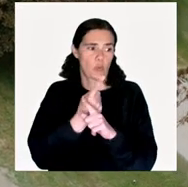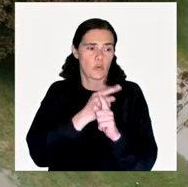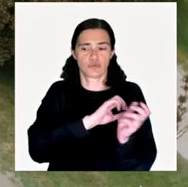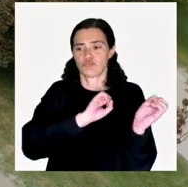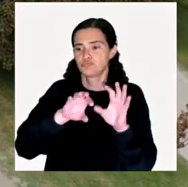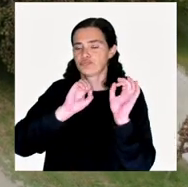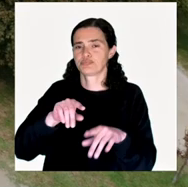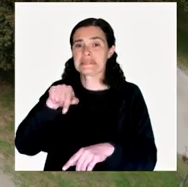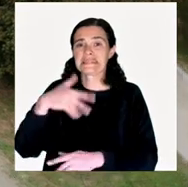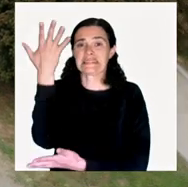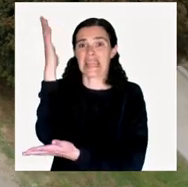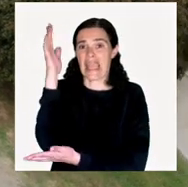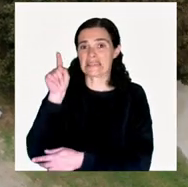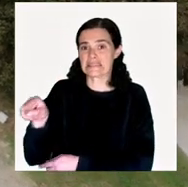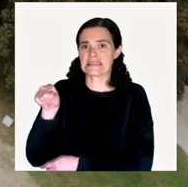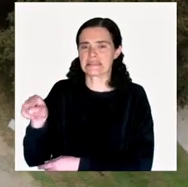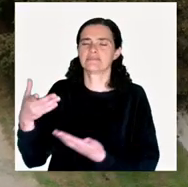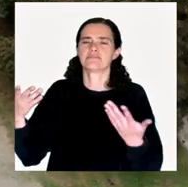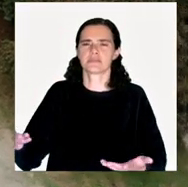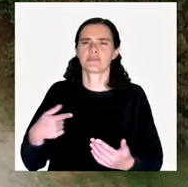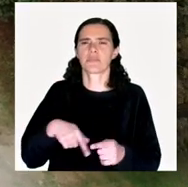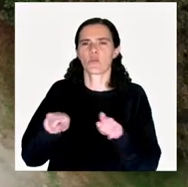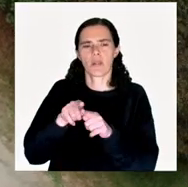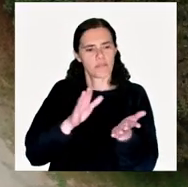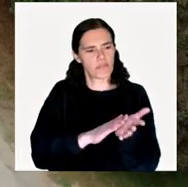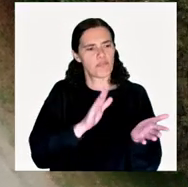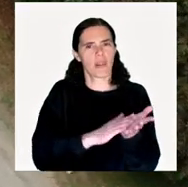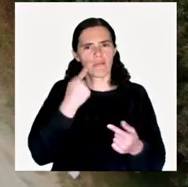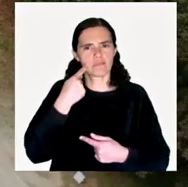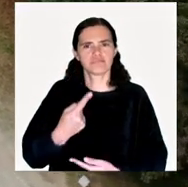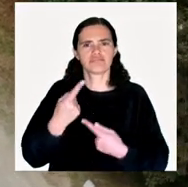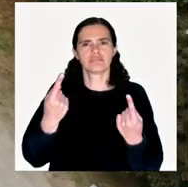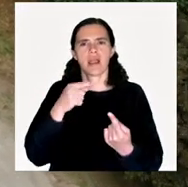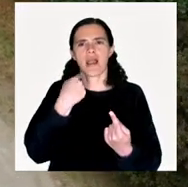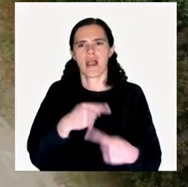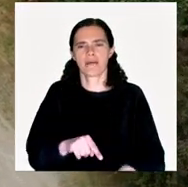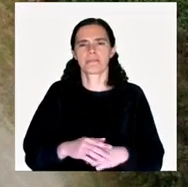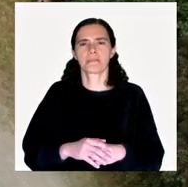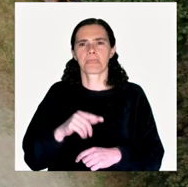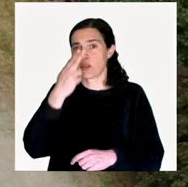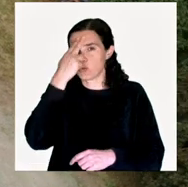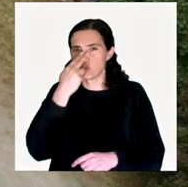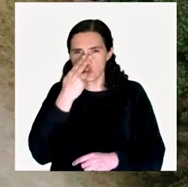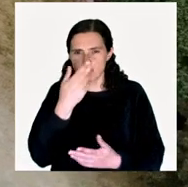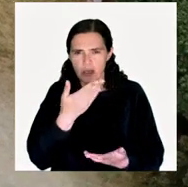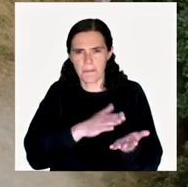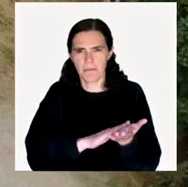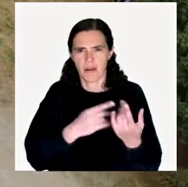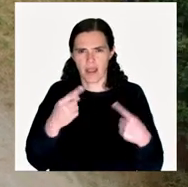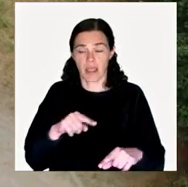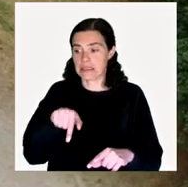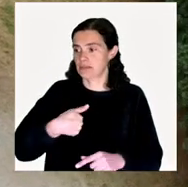and goods, this tree has been the witness of all this